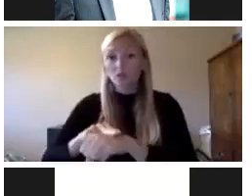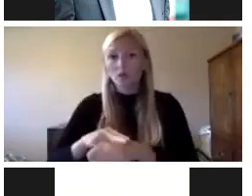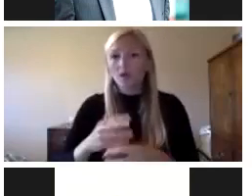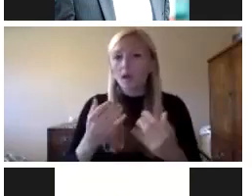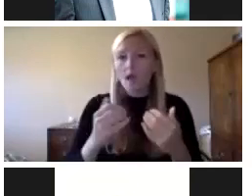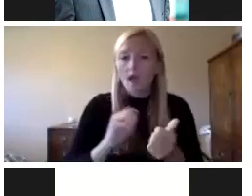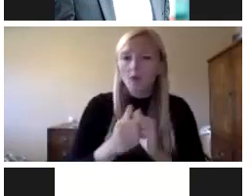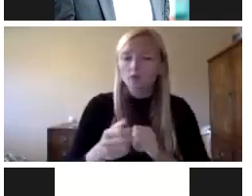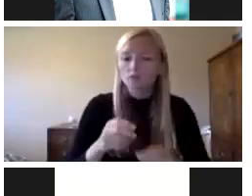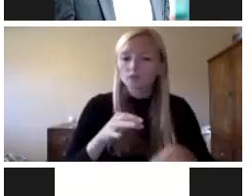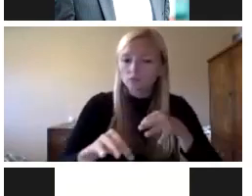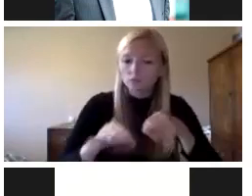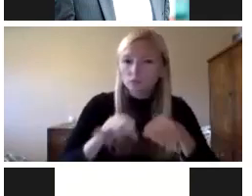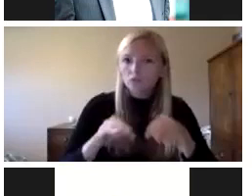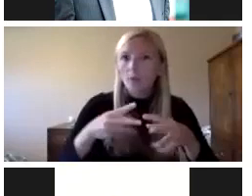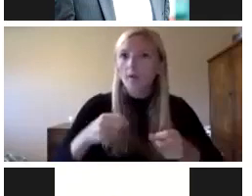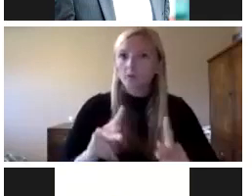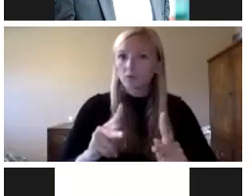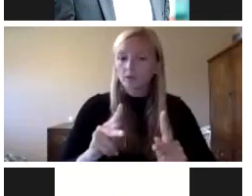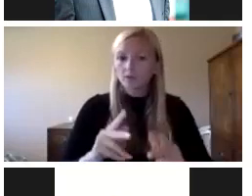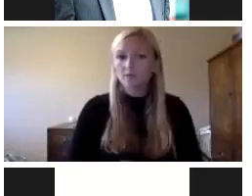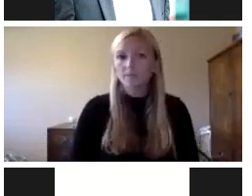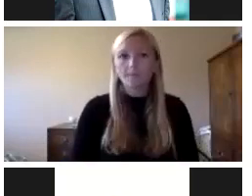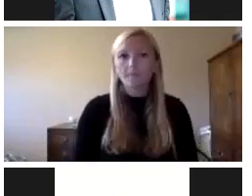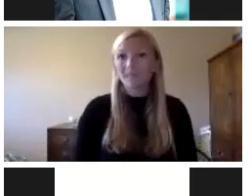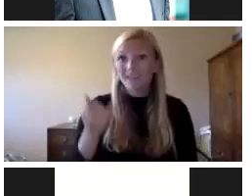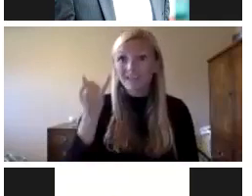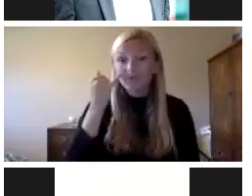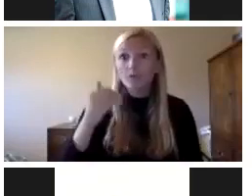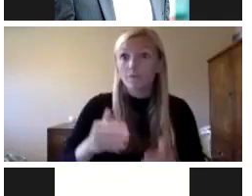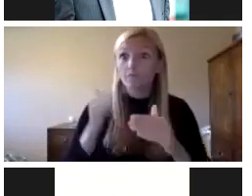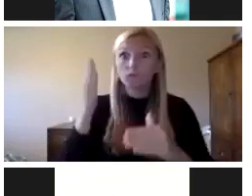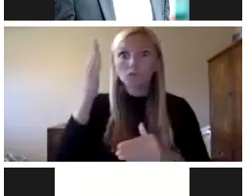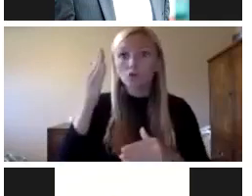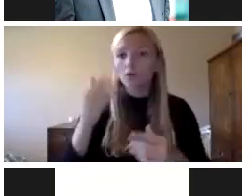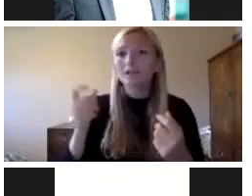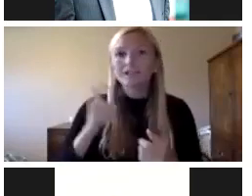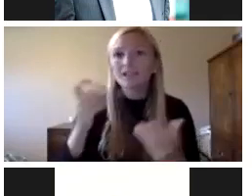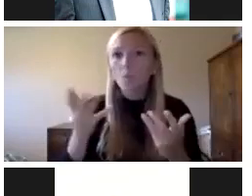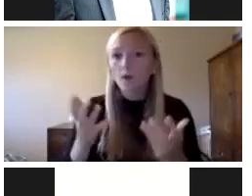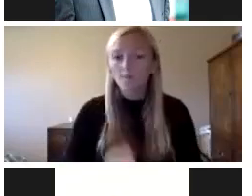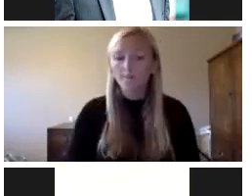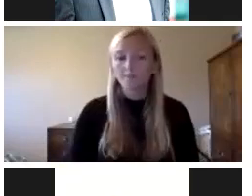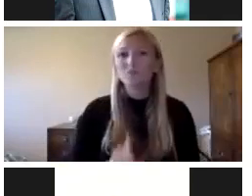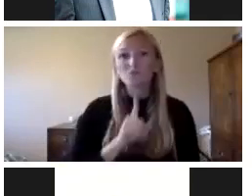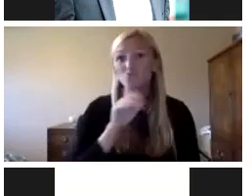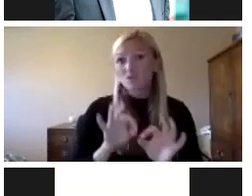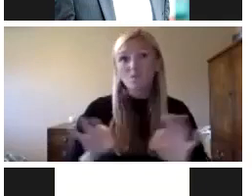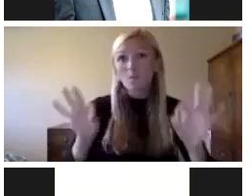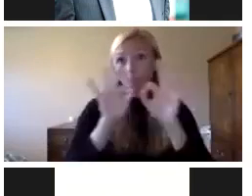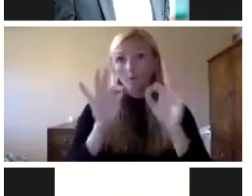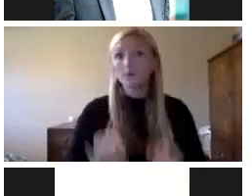opportunities and challenges and what do they need for future sustainability. This is really important and it's usually